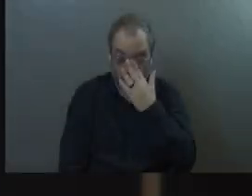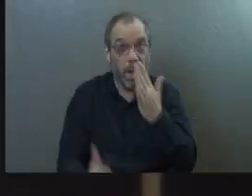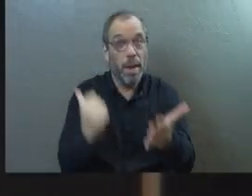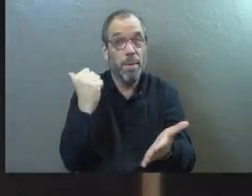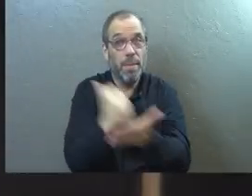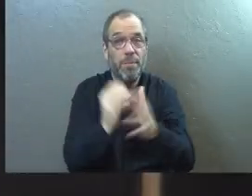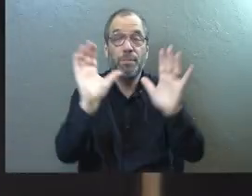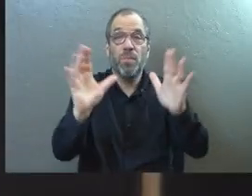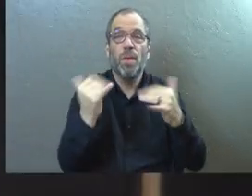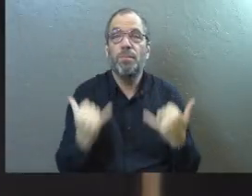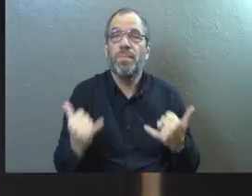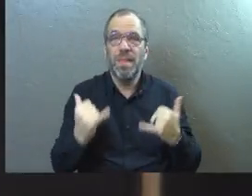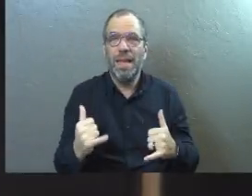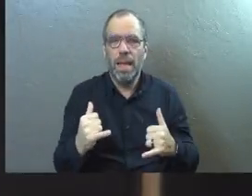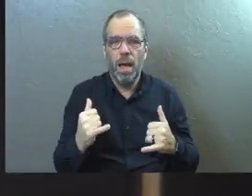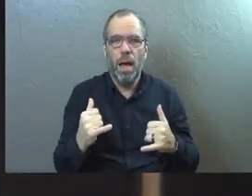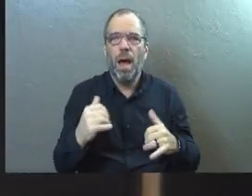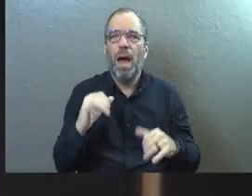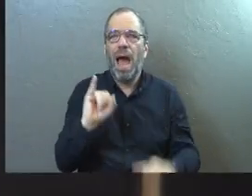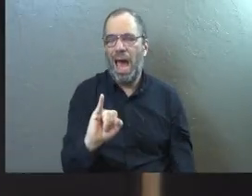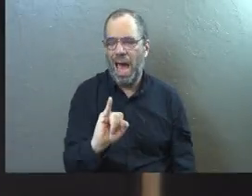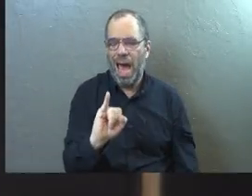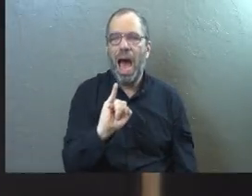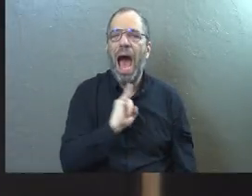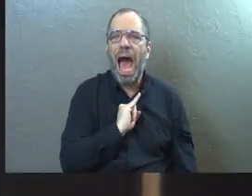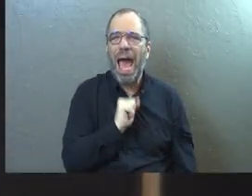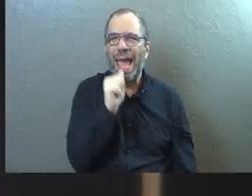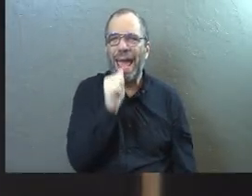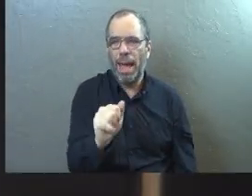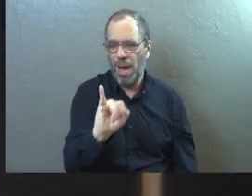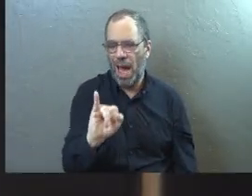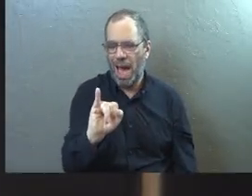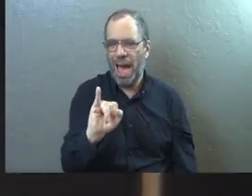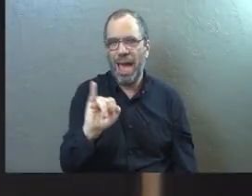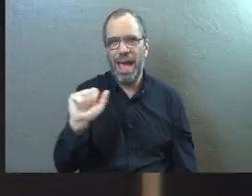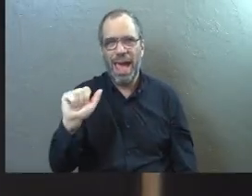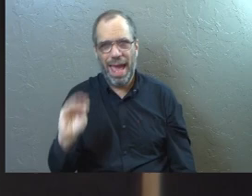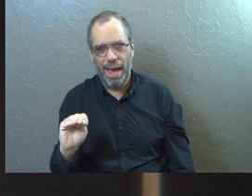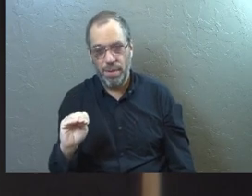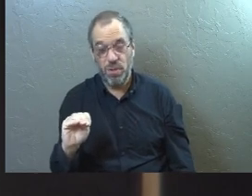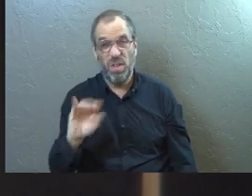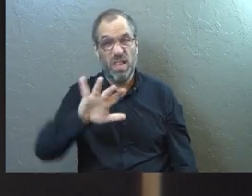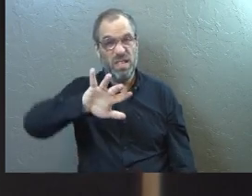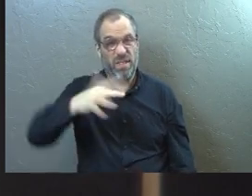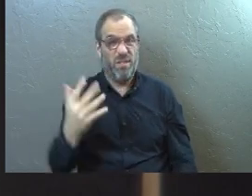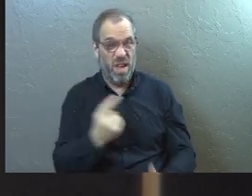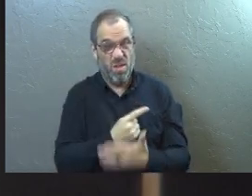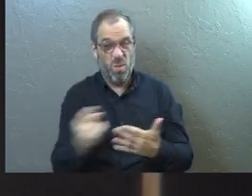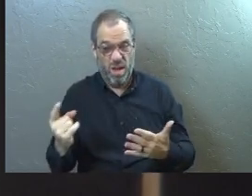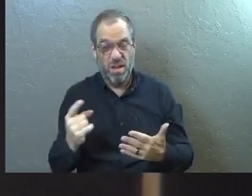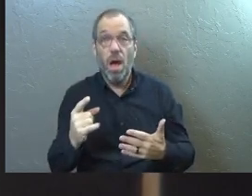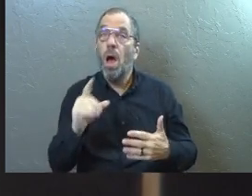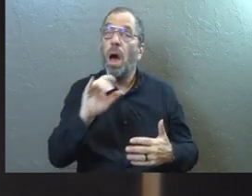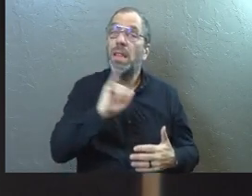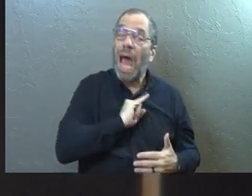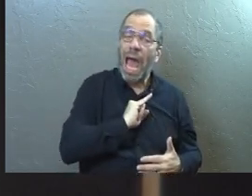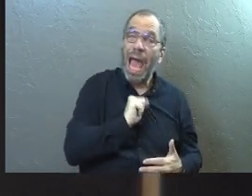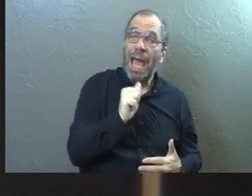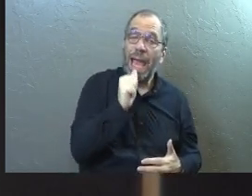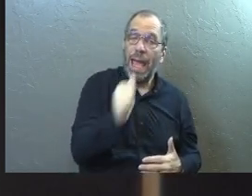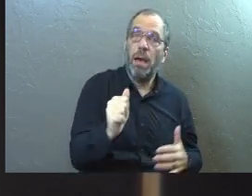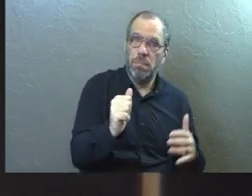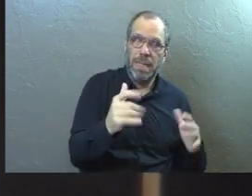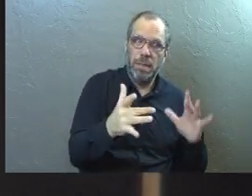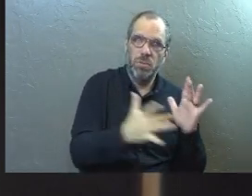Amen. So today we're in the I am series and we're in week five of that series and we're looking at the various I am statements